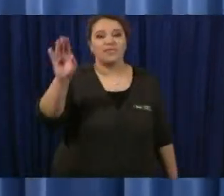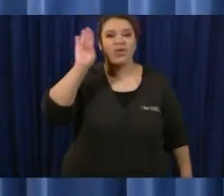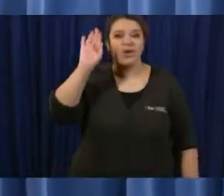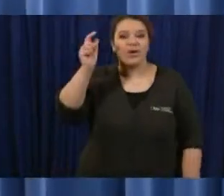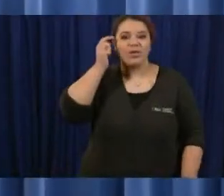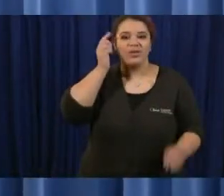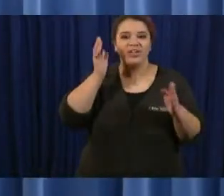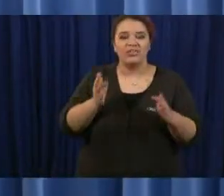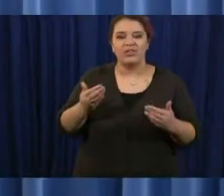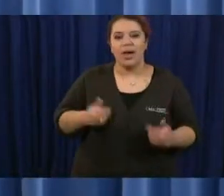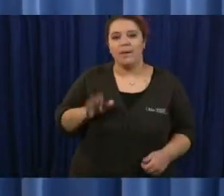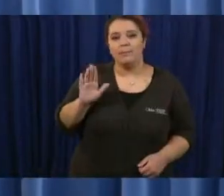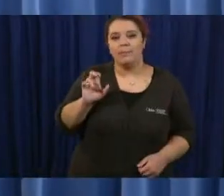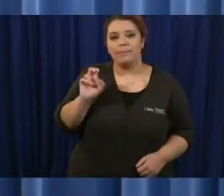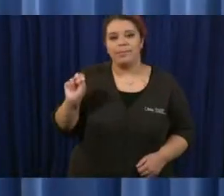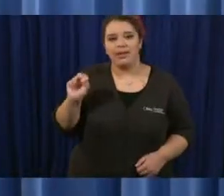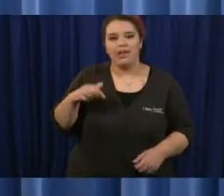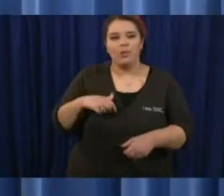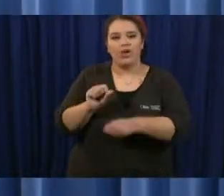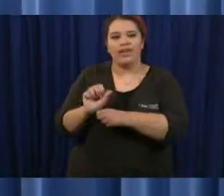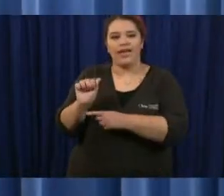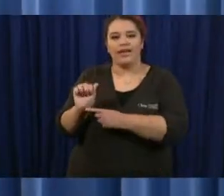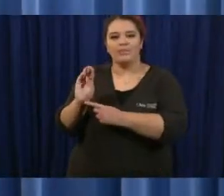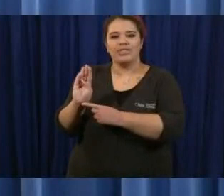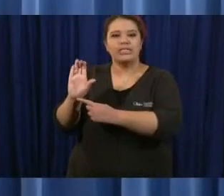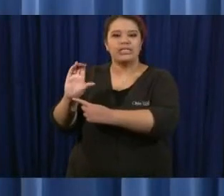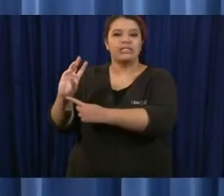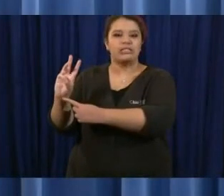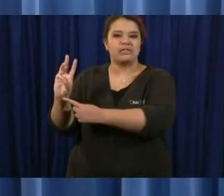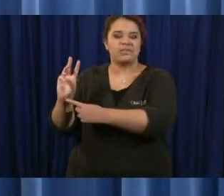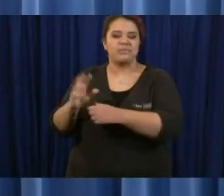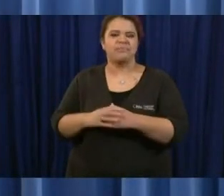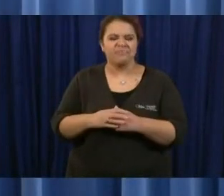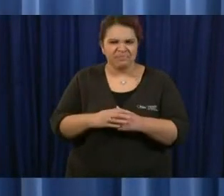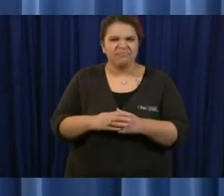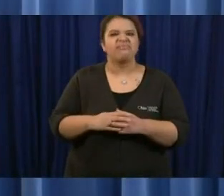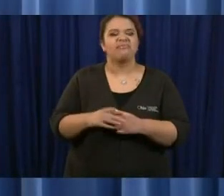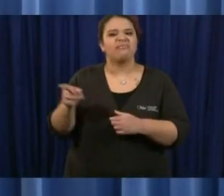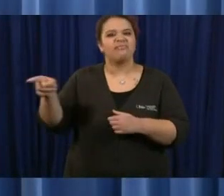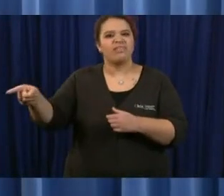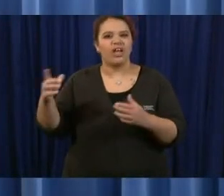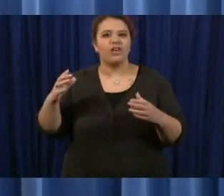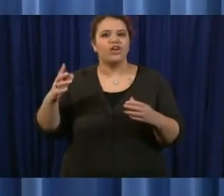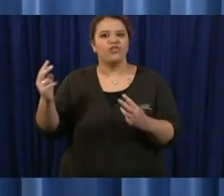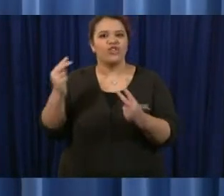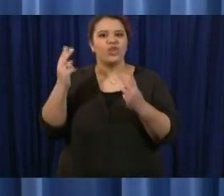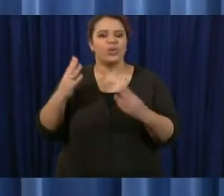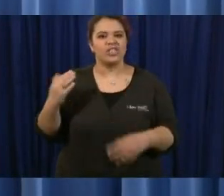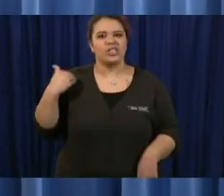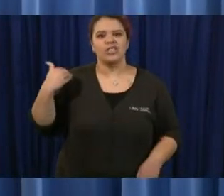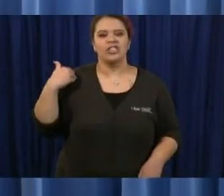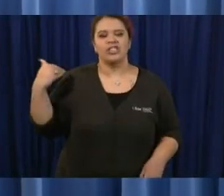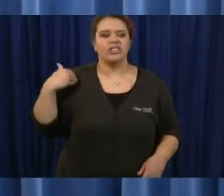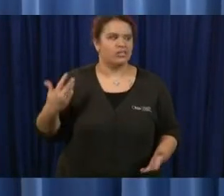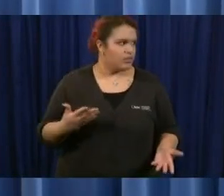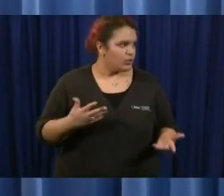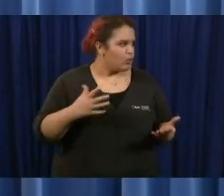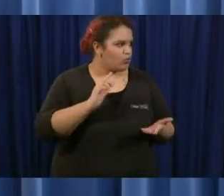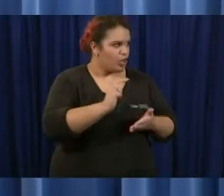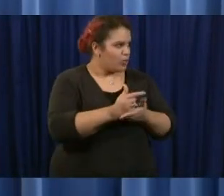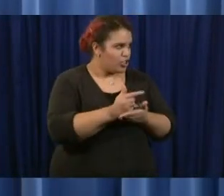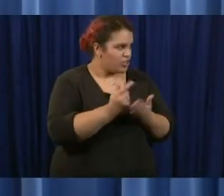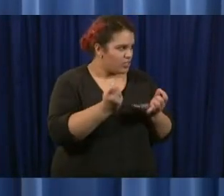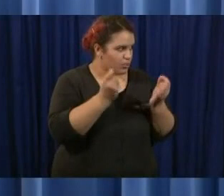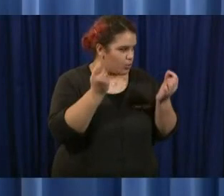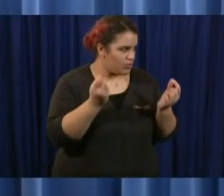abc6 and fox 28 one common question we keep getting from viewers is asking about graduation ceremonies i understand large gatherings are not